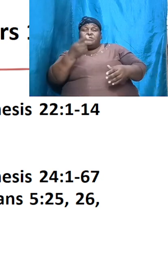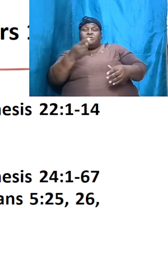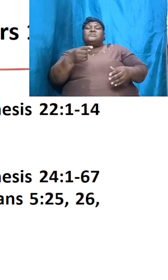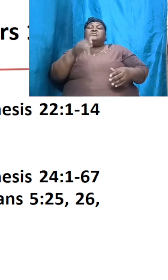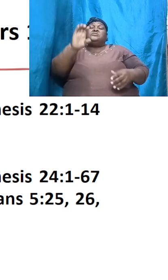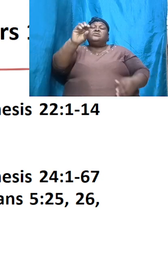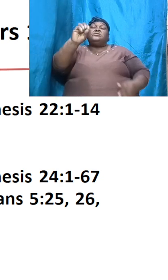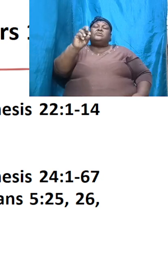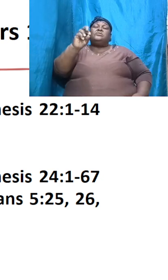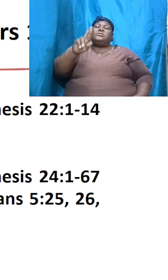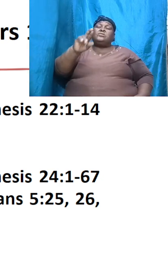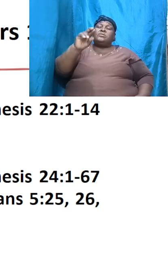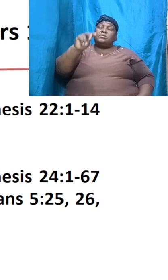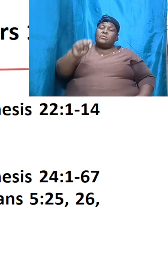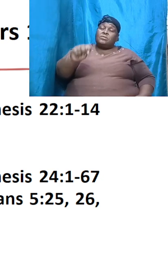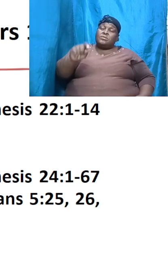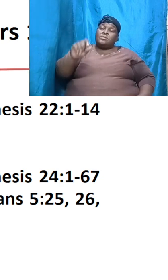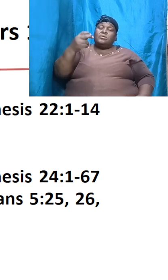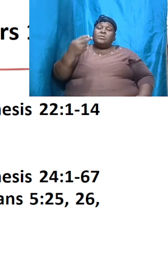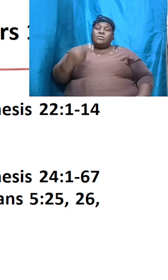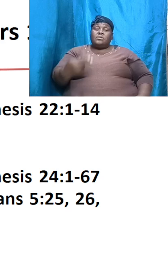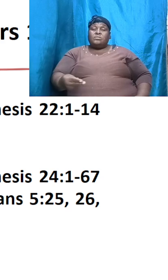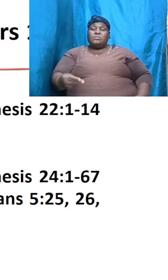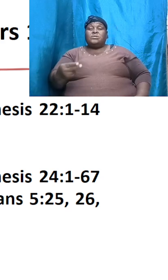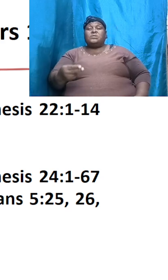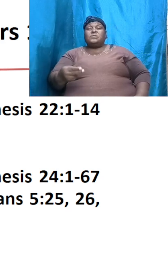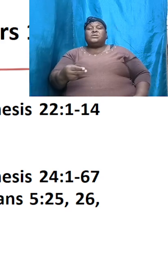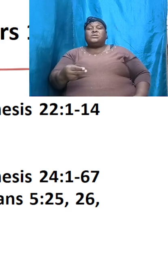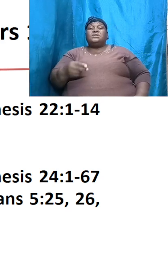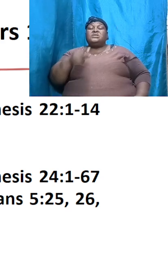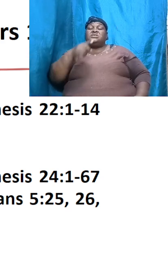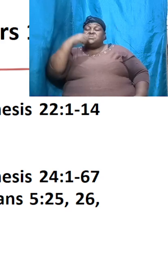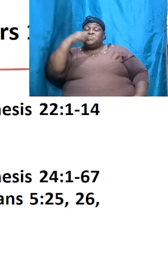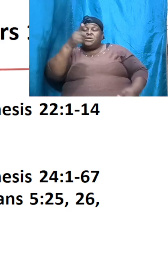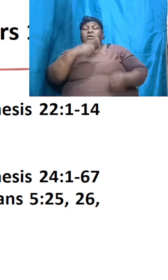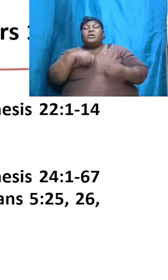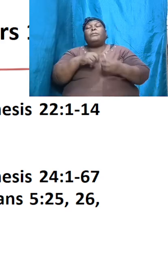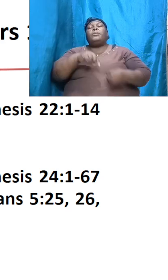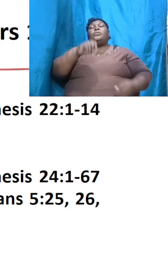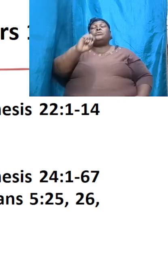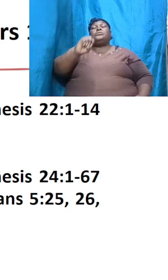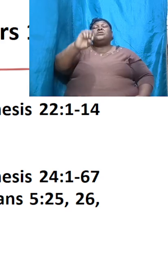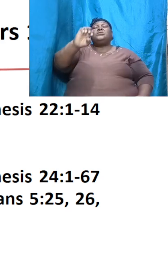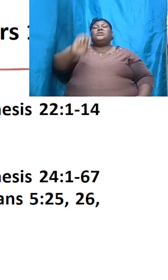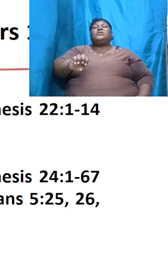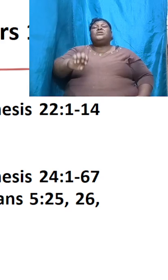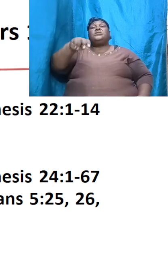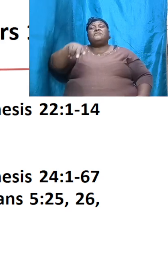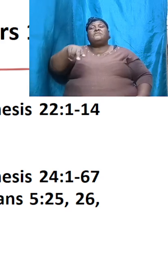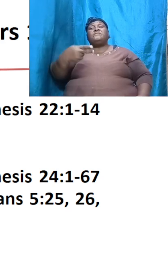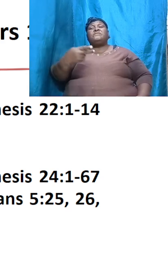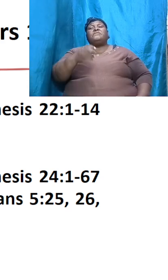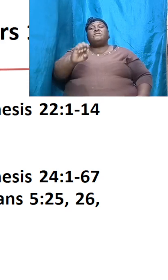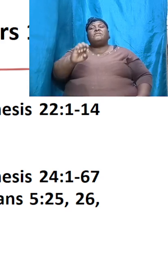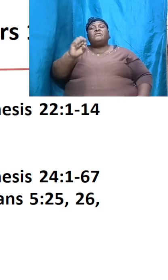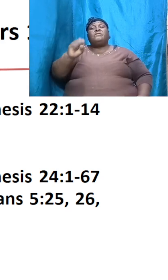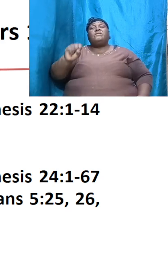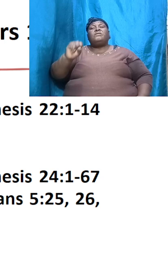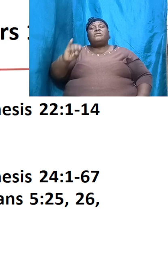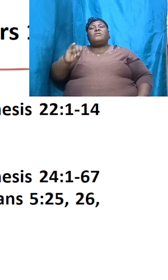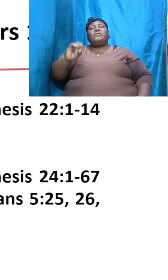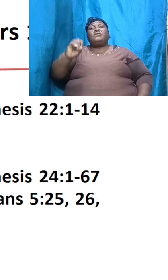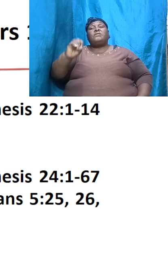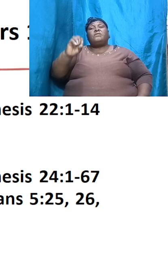13 it is spoken about in Ephesians chapter number 5 25 26 and 32 it is